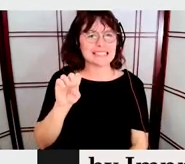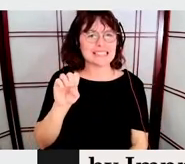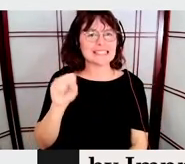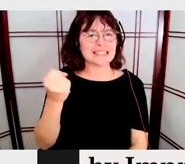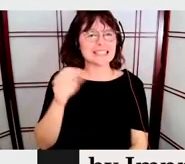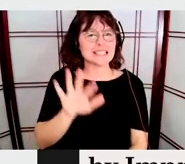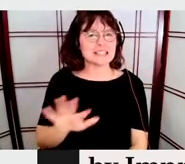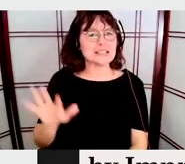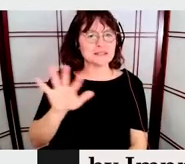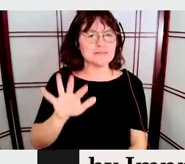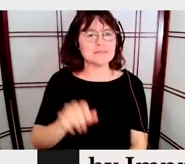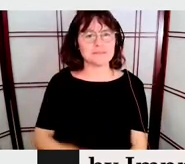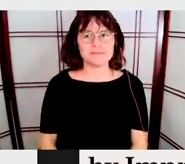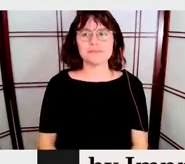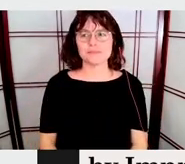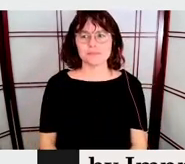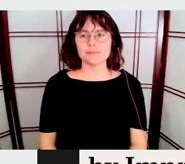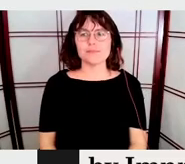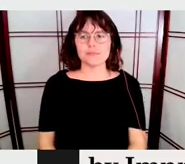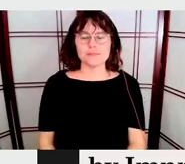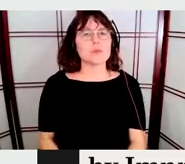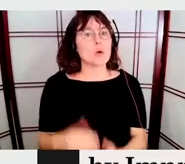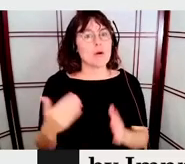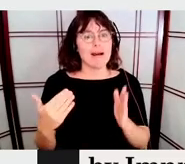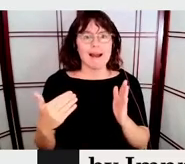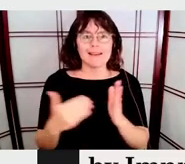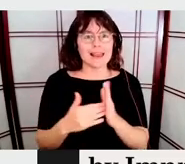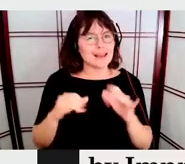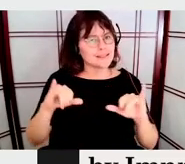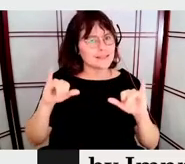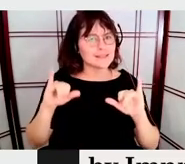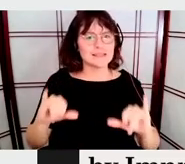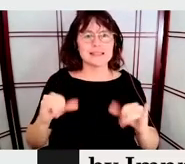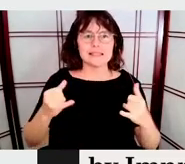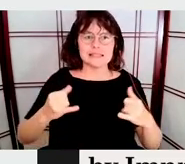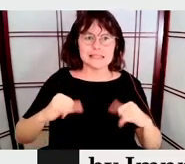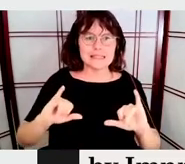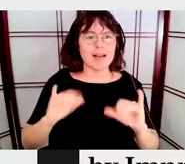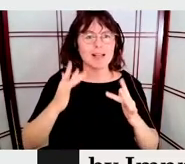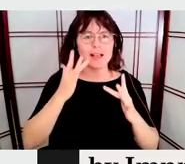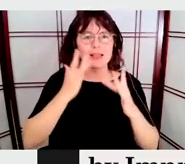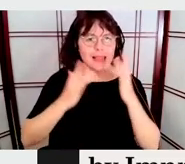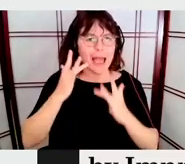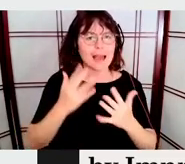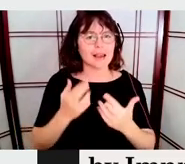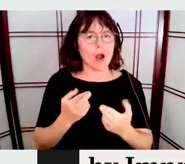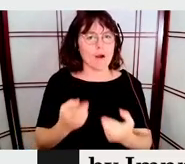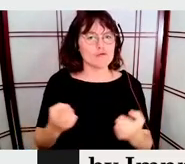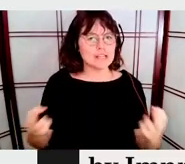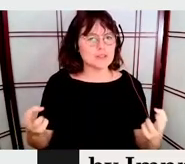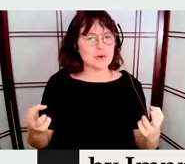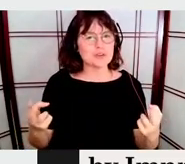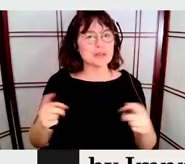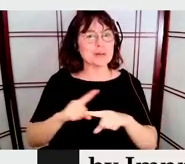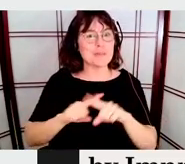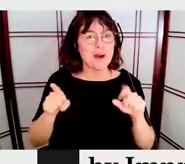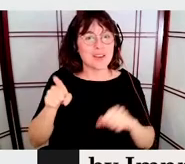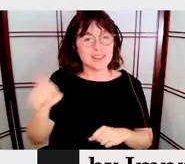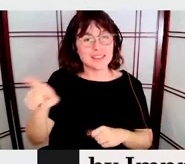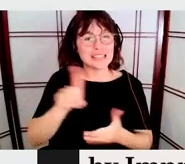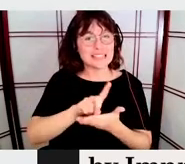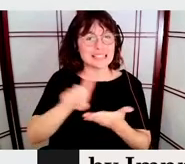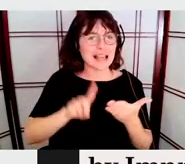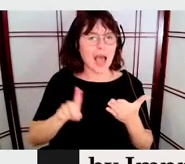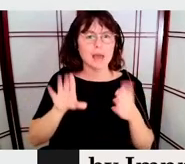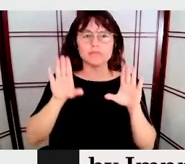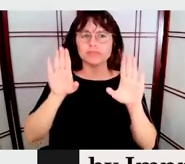the same lack of resources and how it was achieved a great design. If you